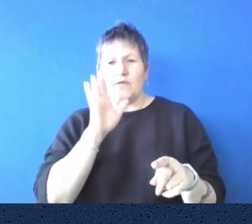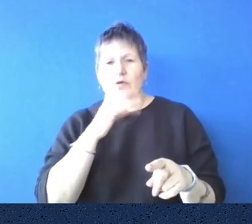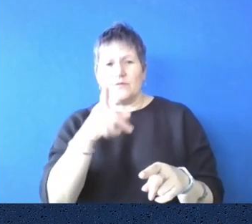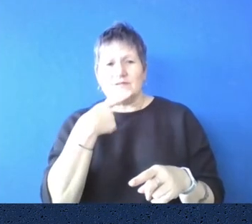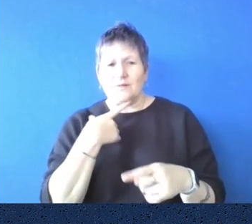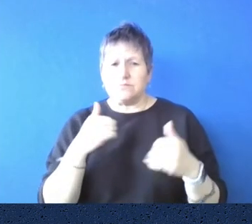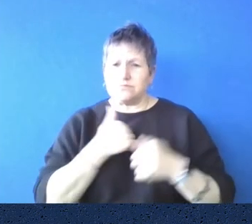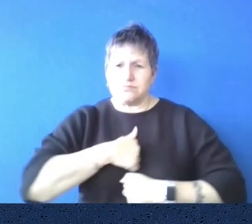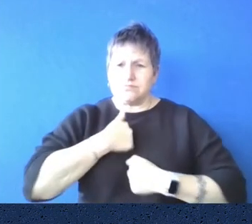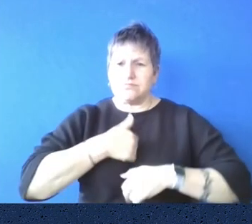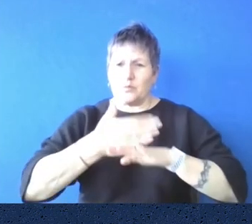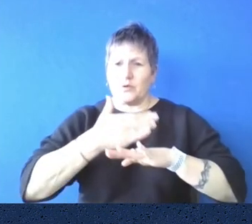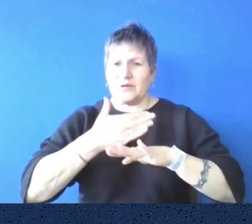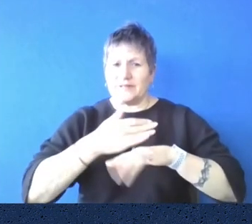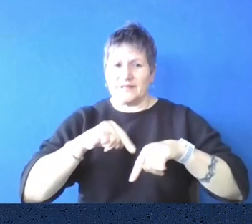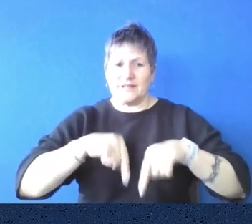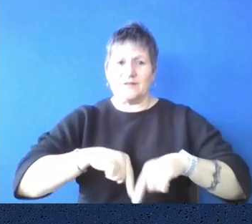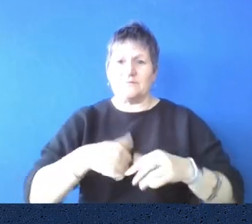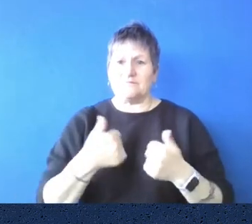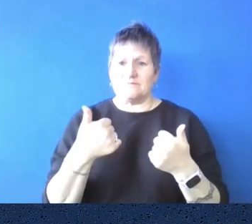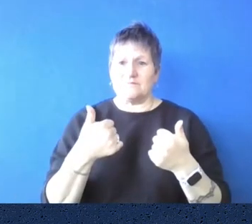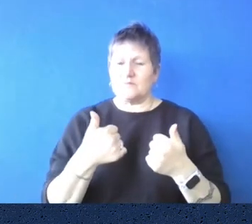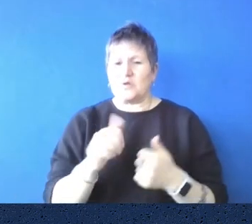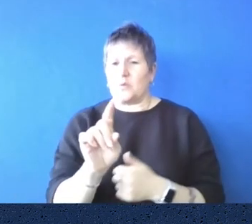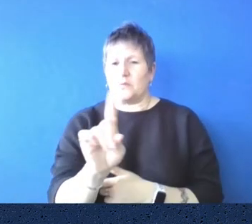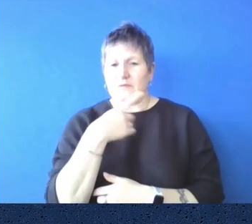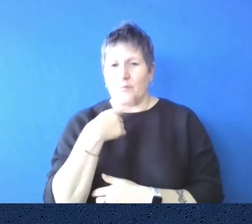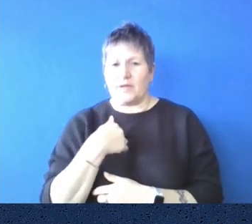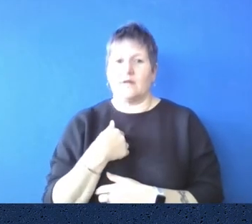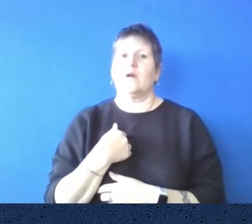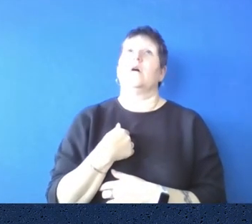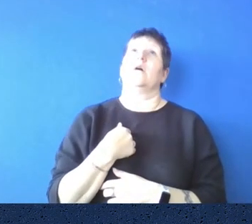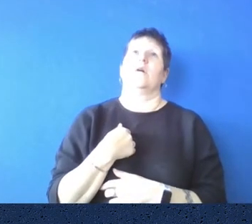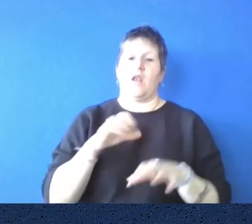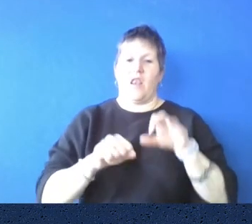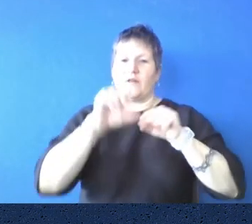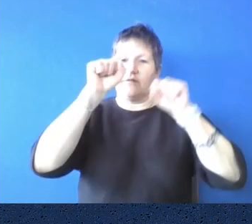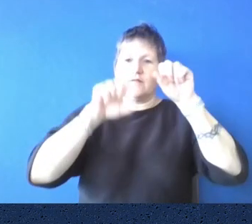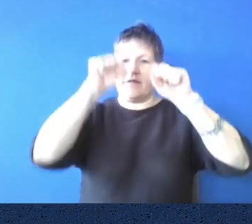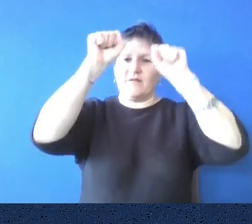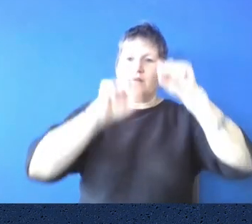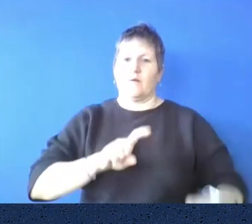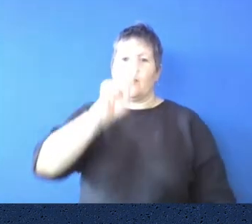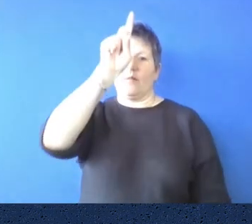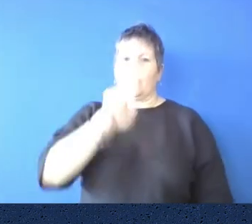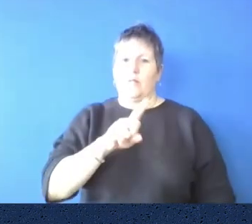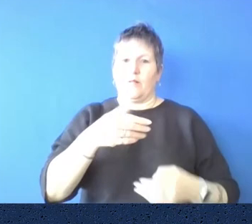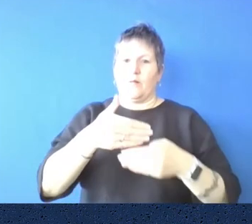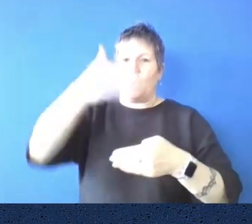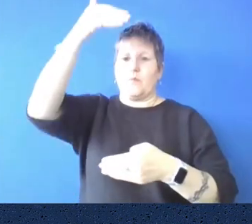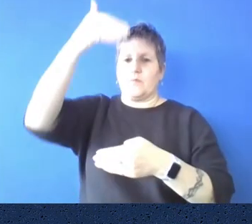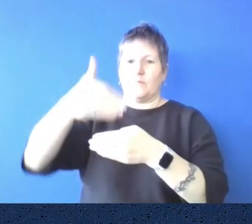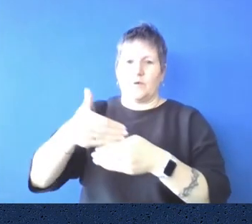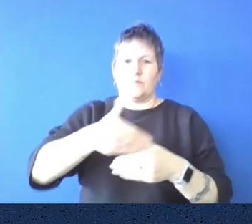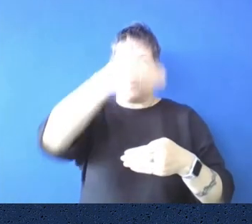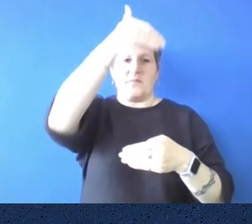are some of the things that the team gets up to? Up and down ladders, opening and closing blinds, having a chat to